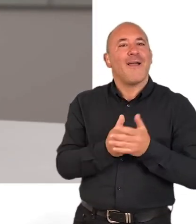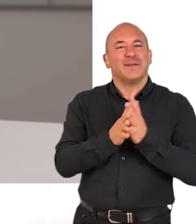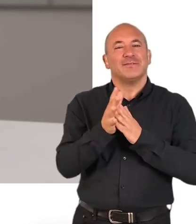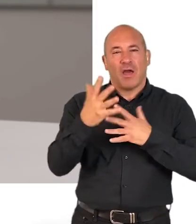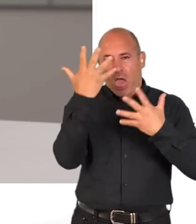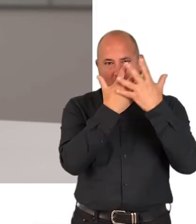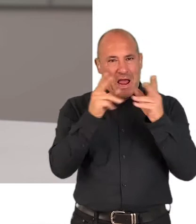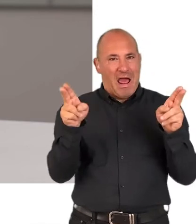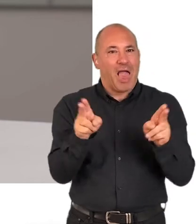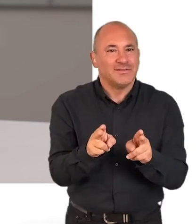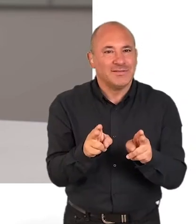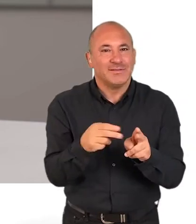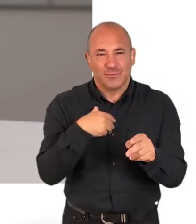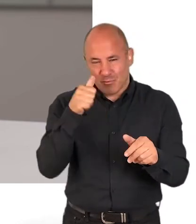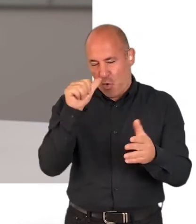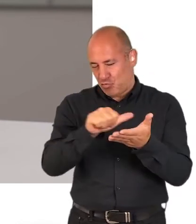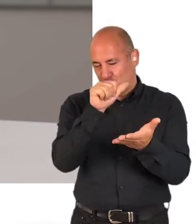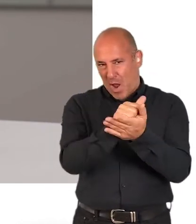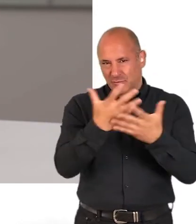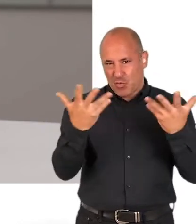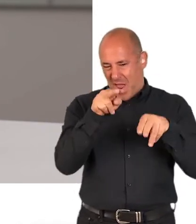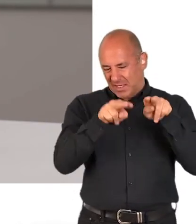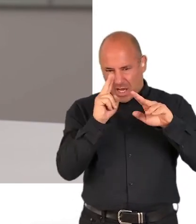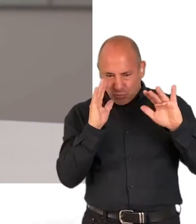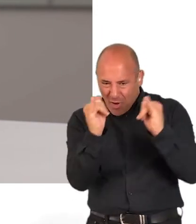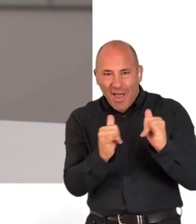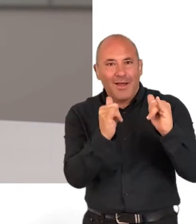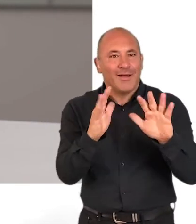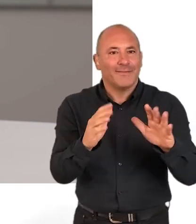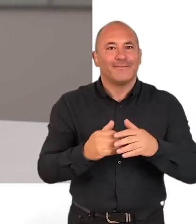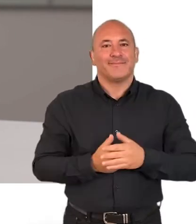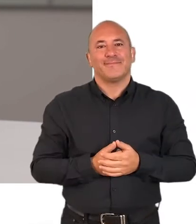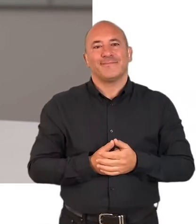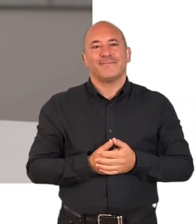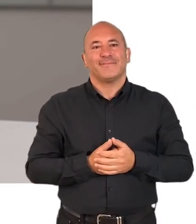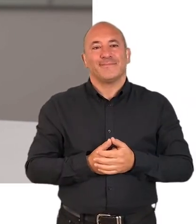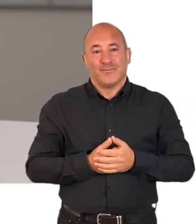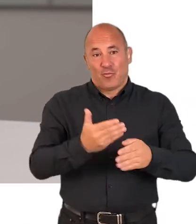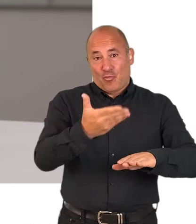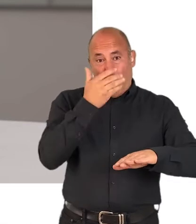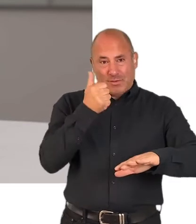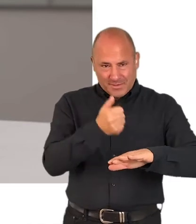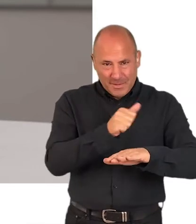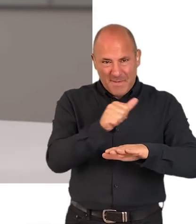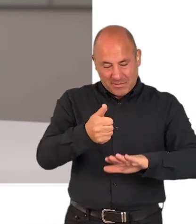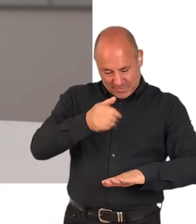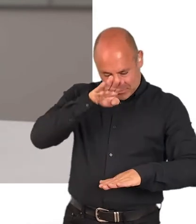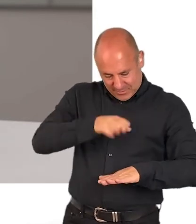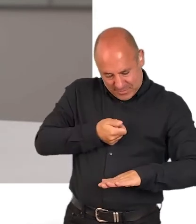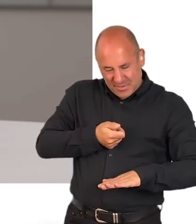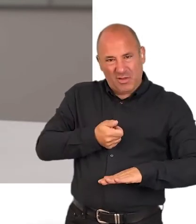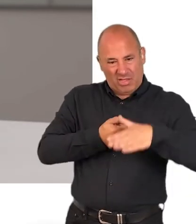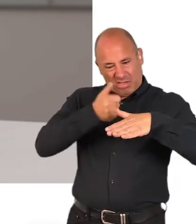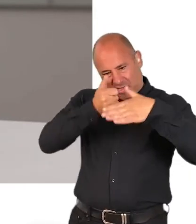confusion and make sure the correct areas are being assessed. The close image should always be directly